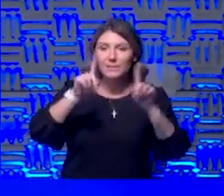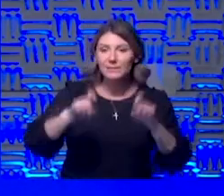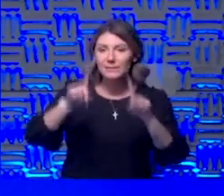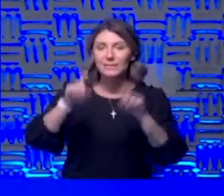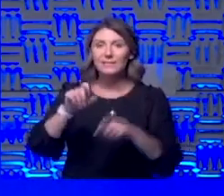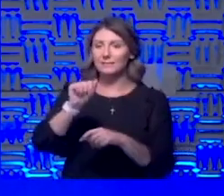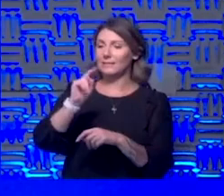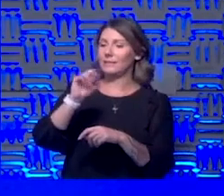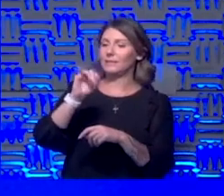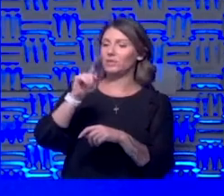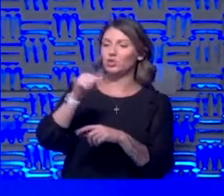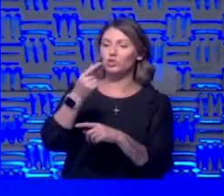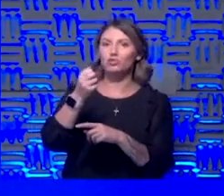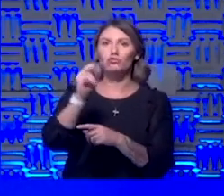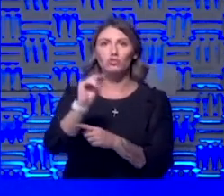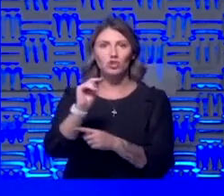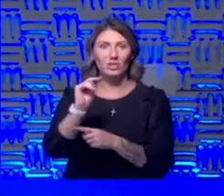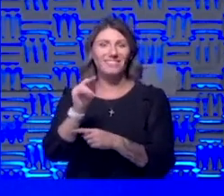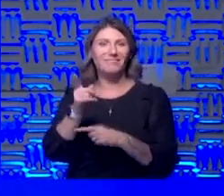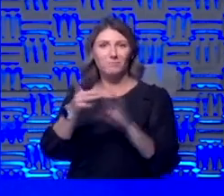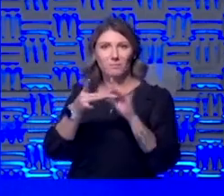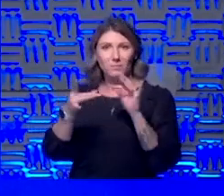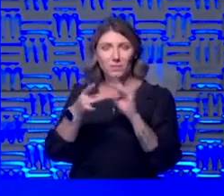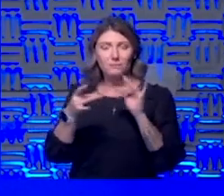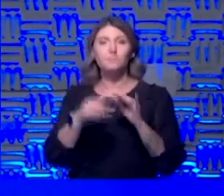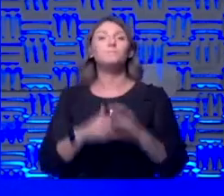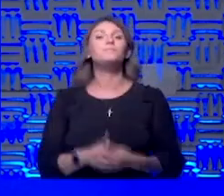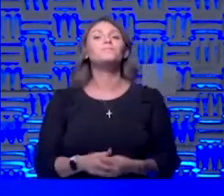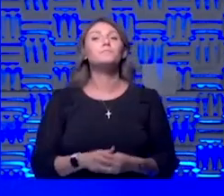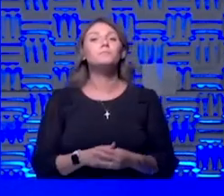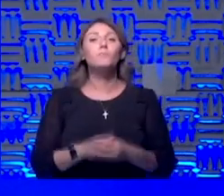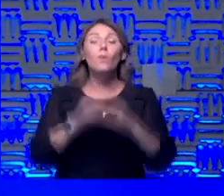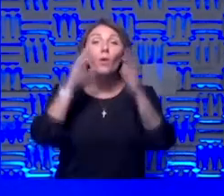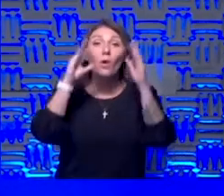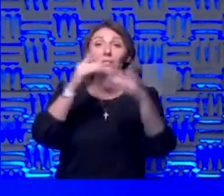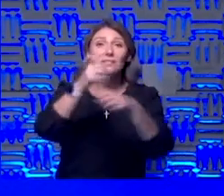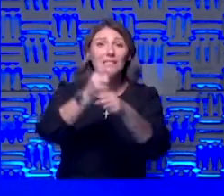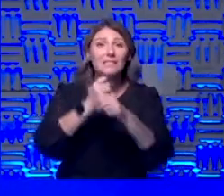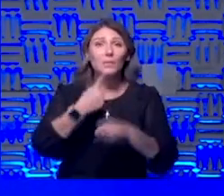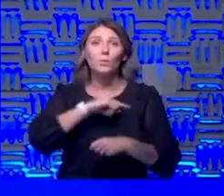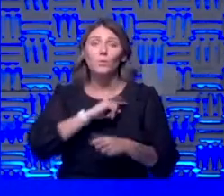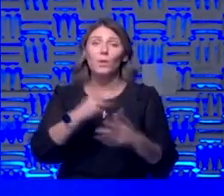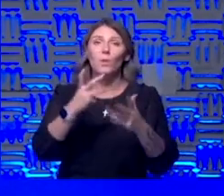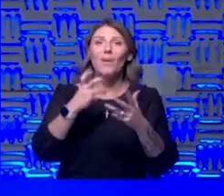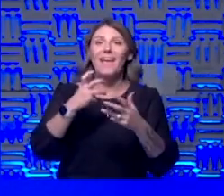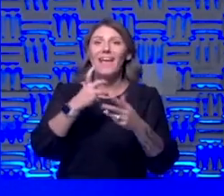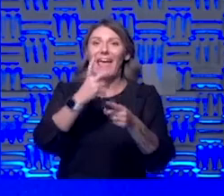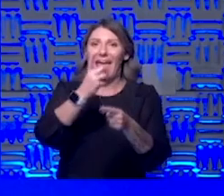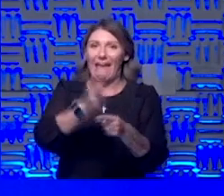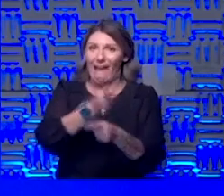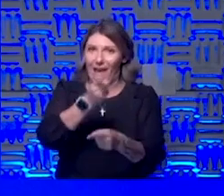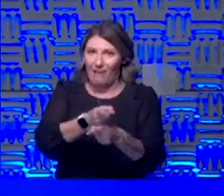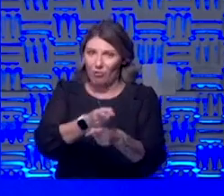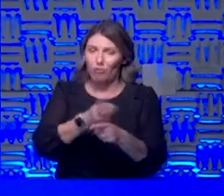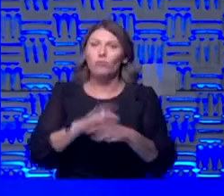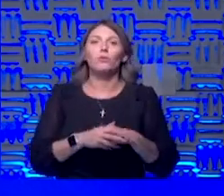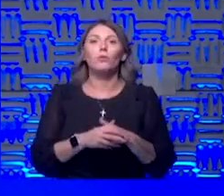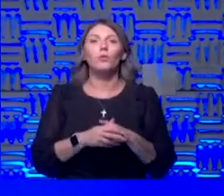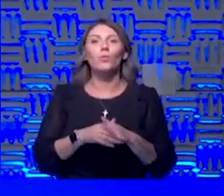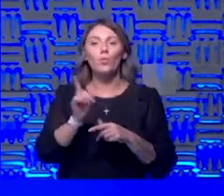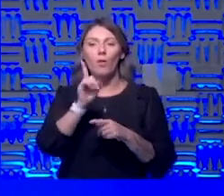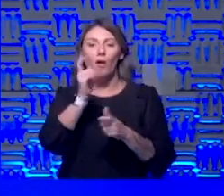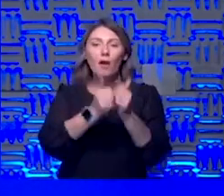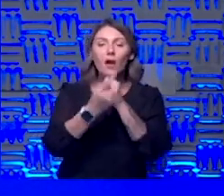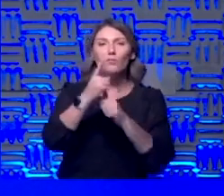antigen tests that dr solite was talking about hopefully we can get those we would like to have accurate ones you know where everybody can